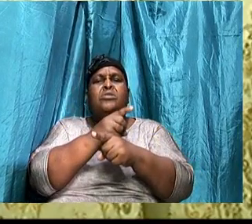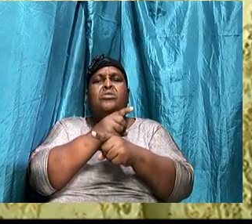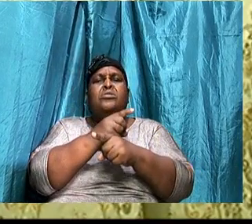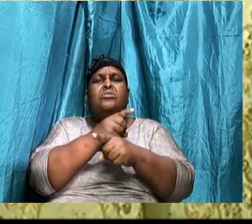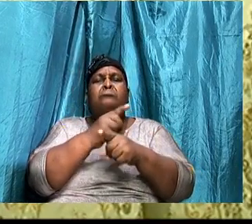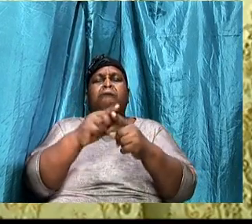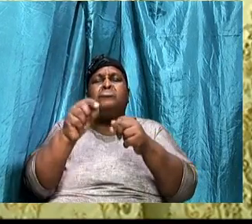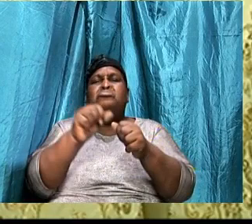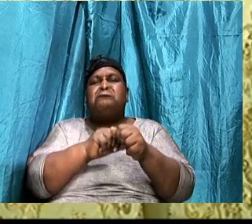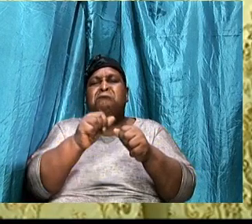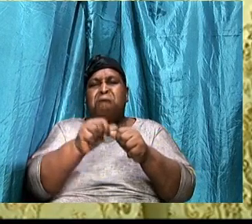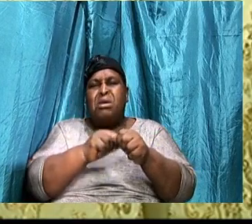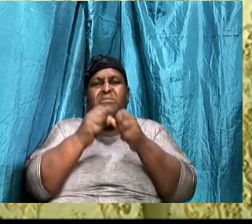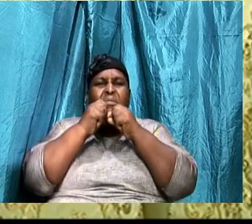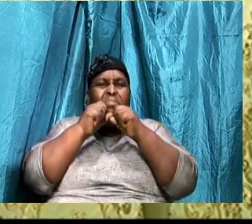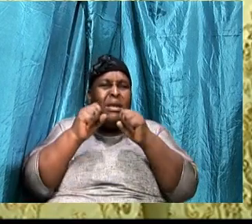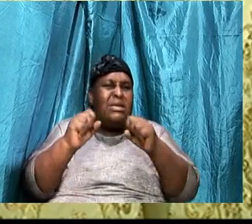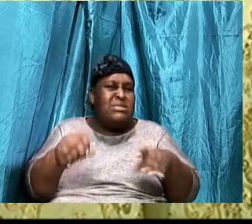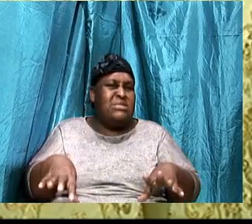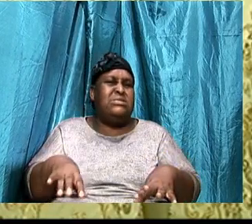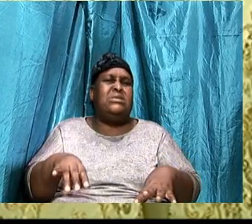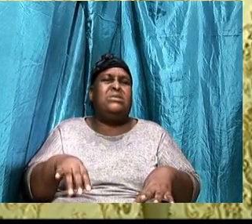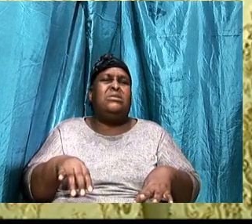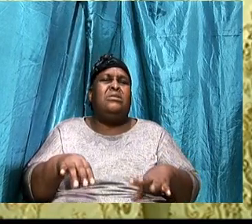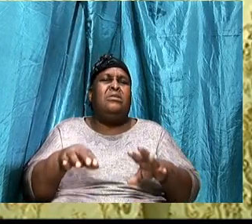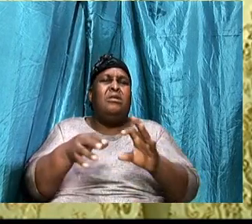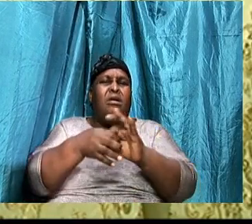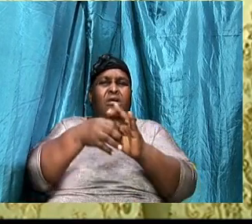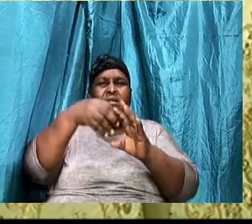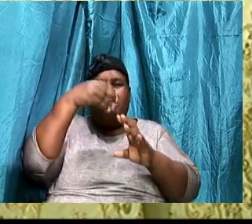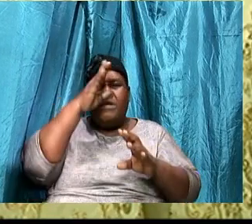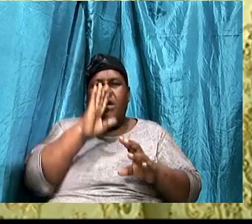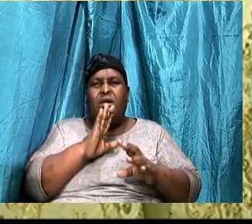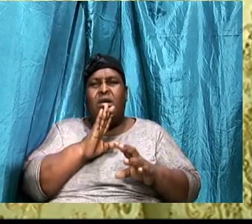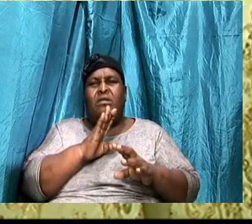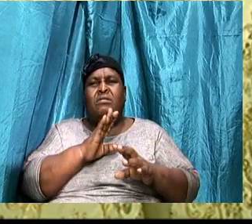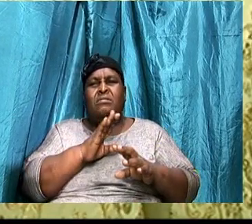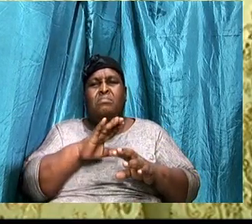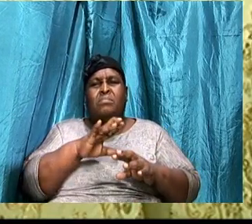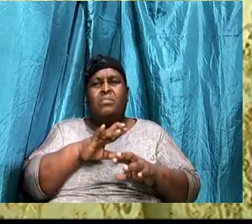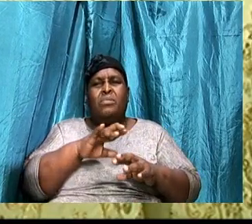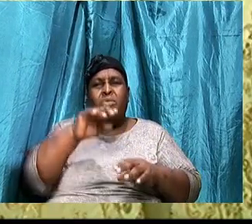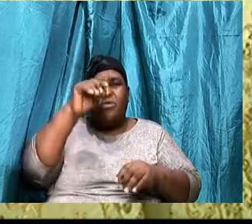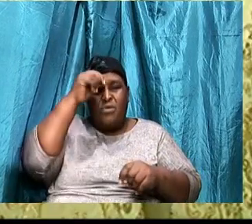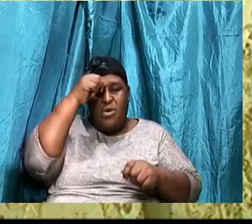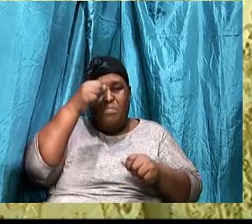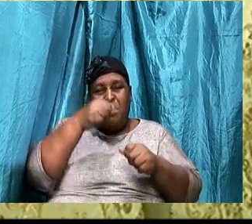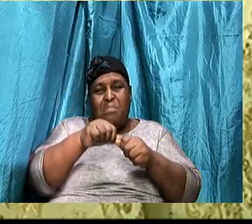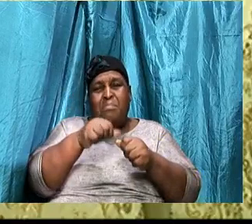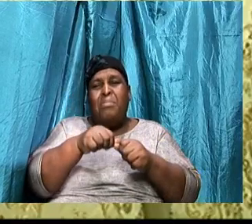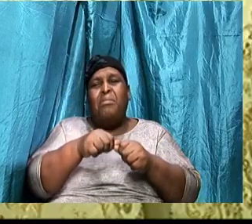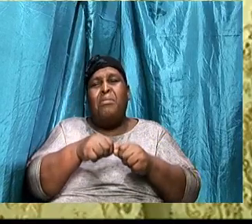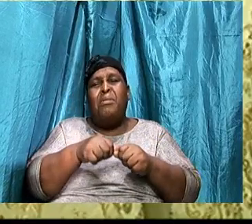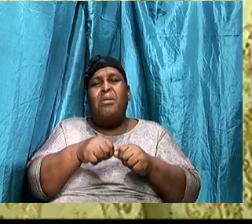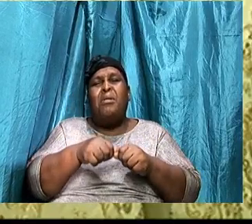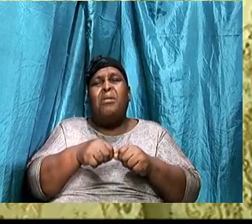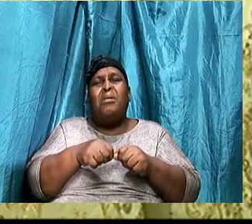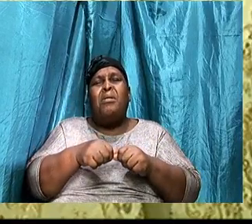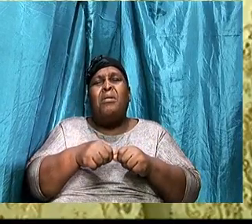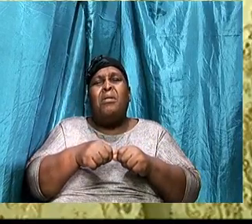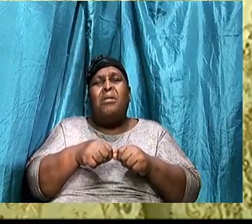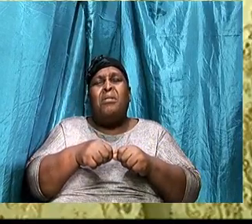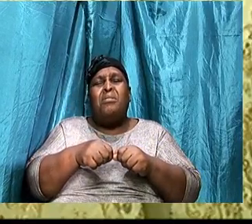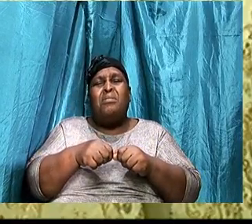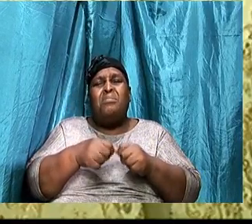prodigal son. The prodigal son was an heir to the father. And the father gave the prodigal son his